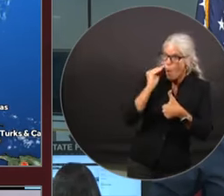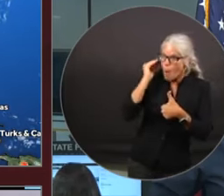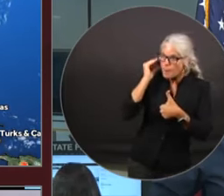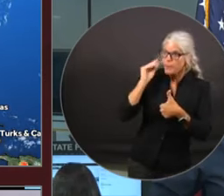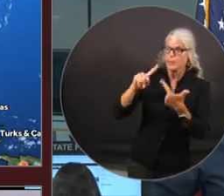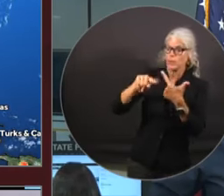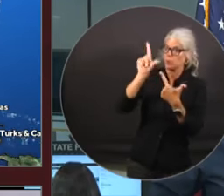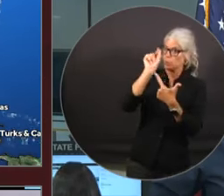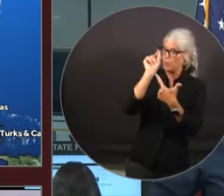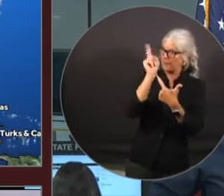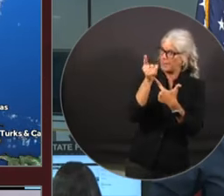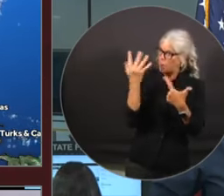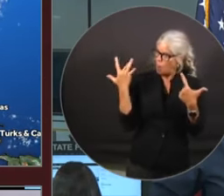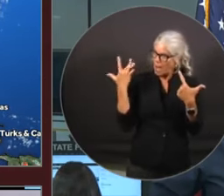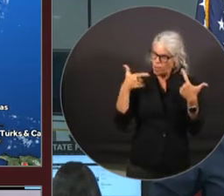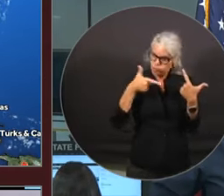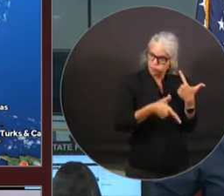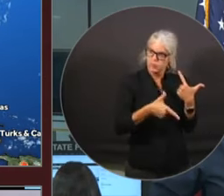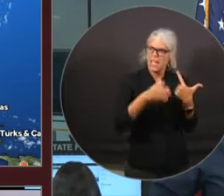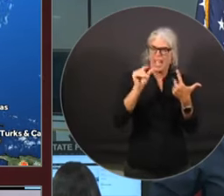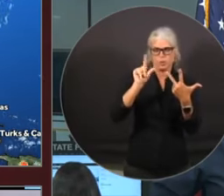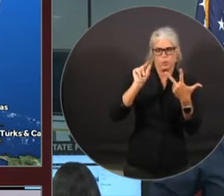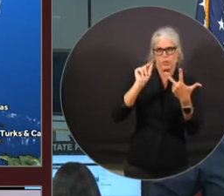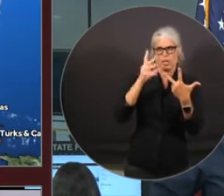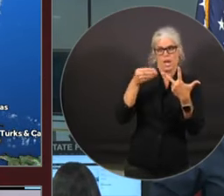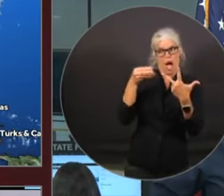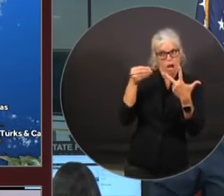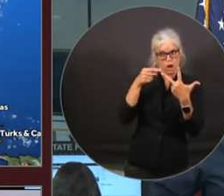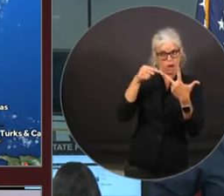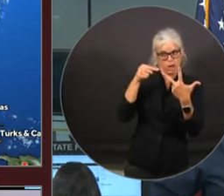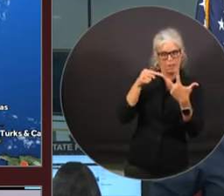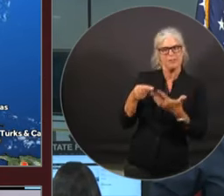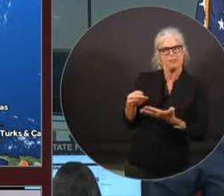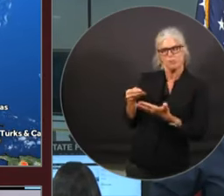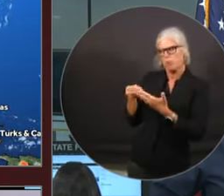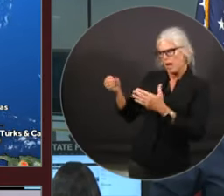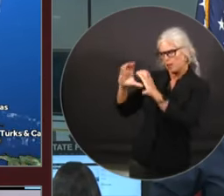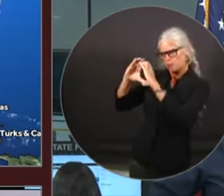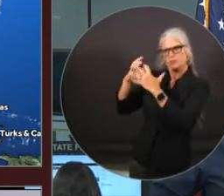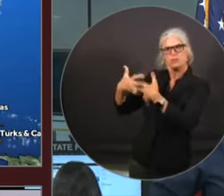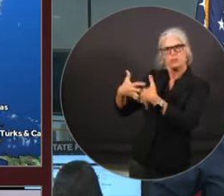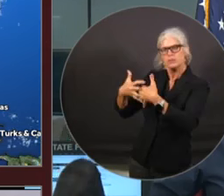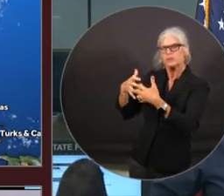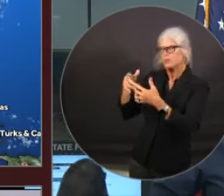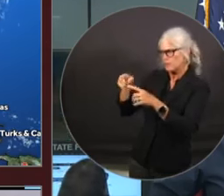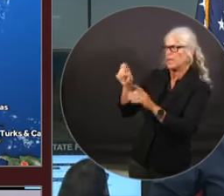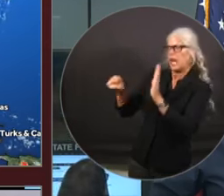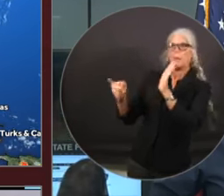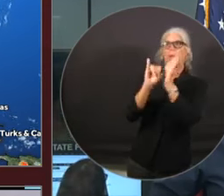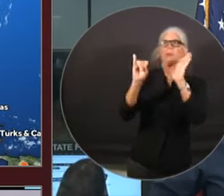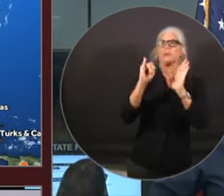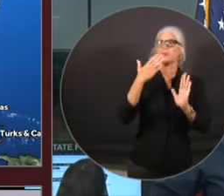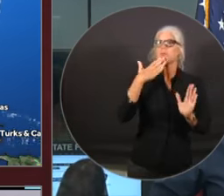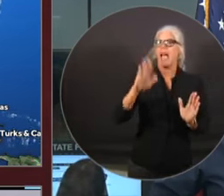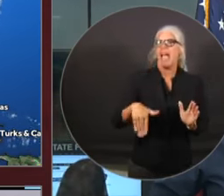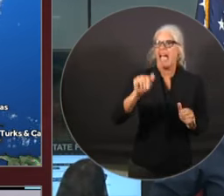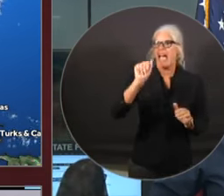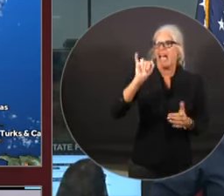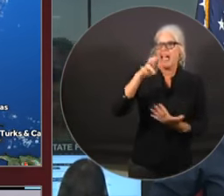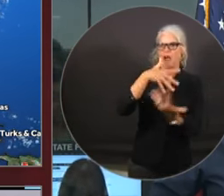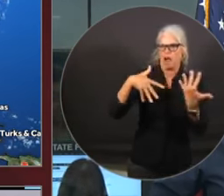Facebook at FDM as we continue sharing important information to Florida Floridians looking for resources or preparing